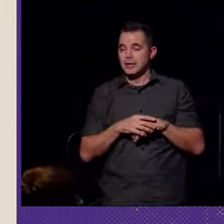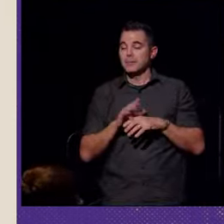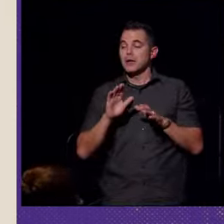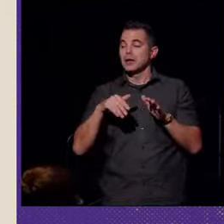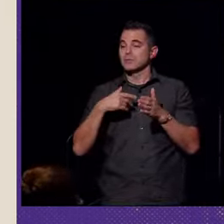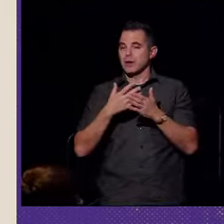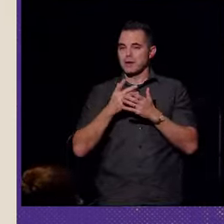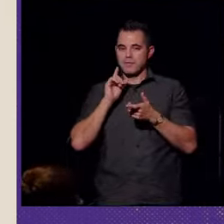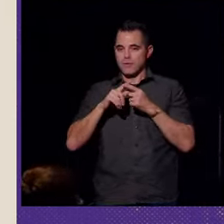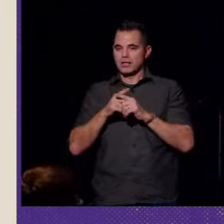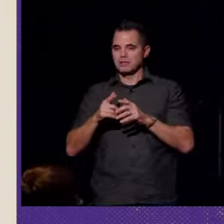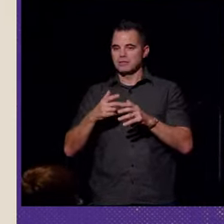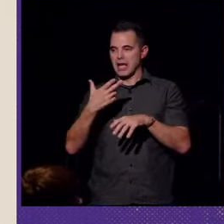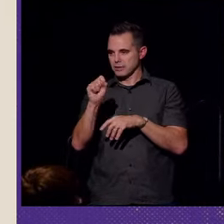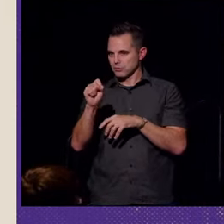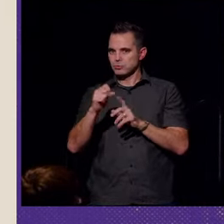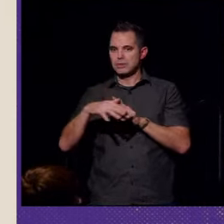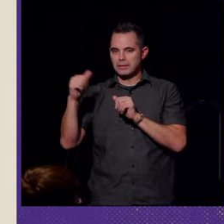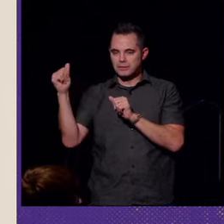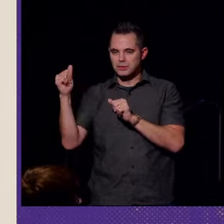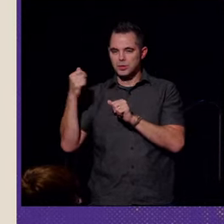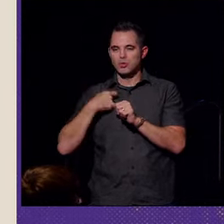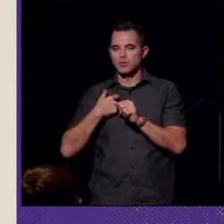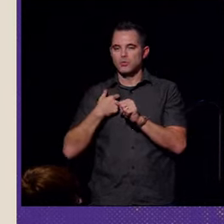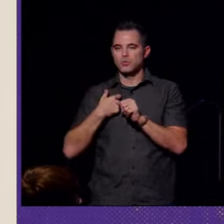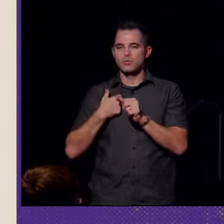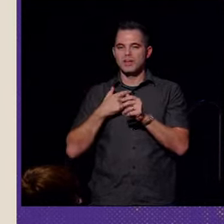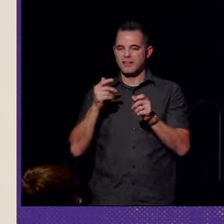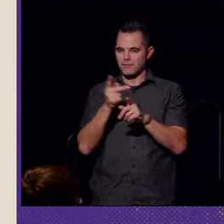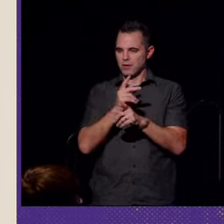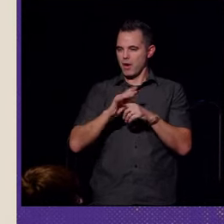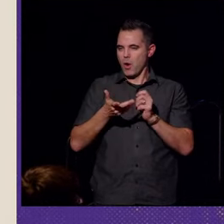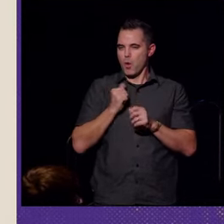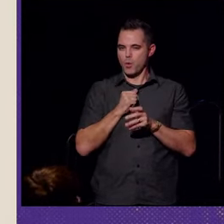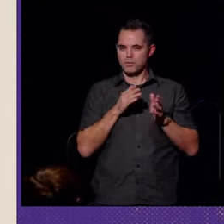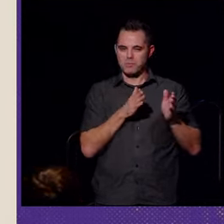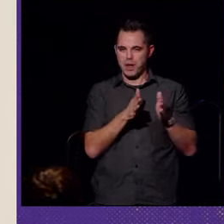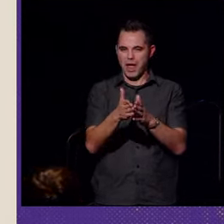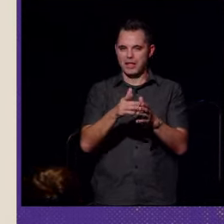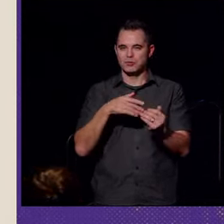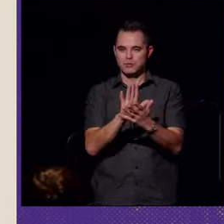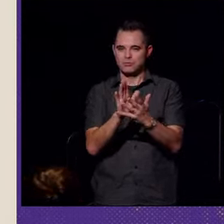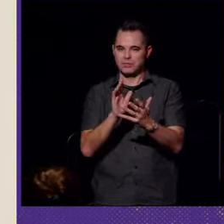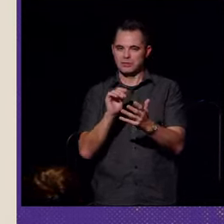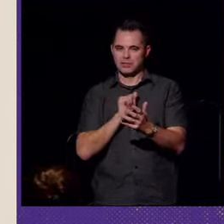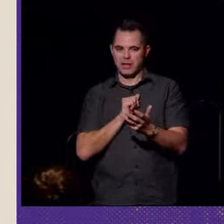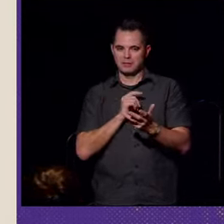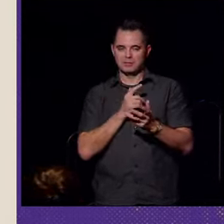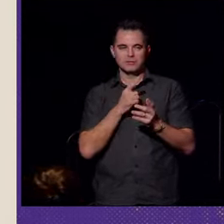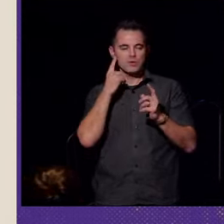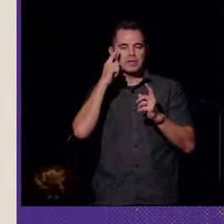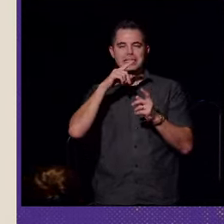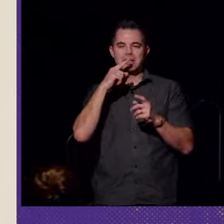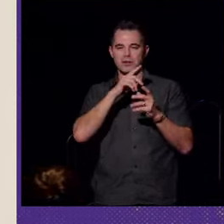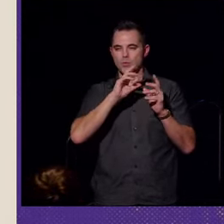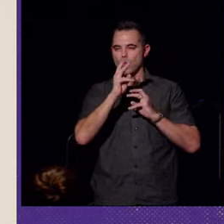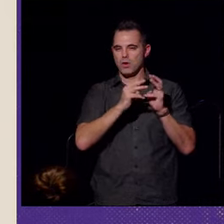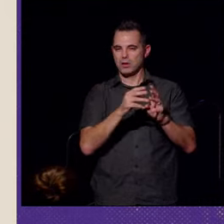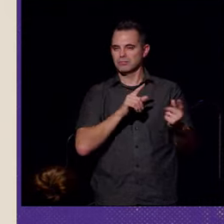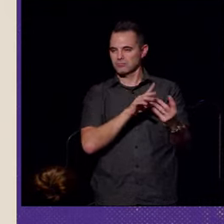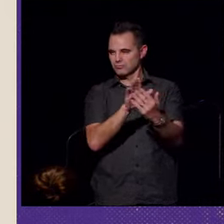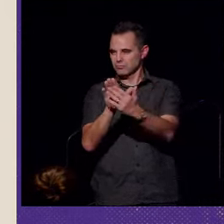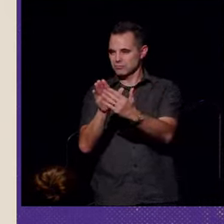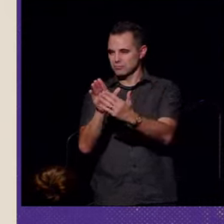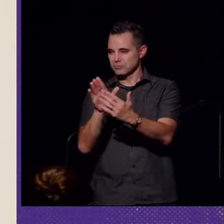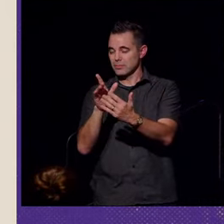the time my friends and I reached high school, we had carved our own paths to better adjust ourselves to the hearing world. I